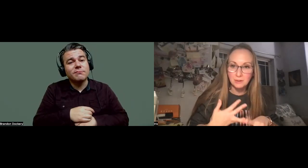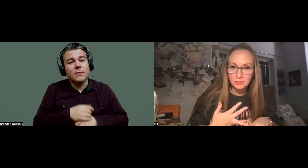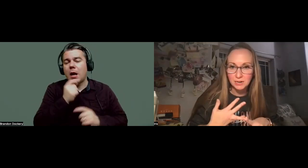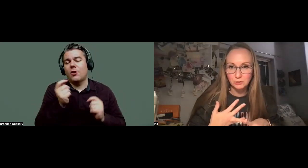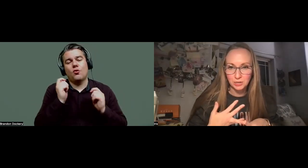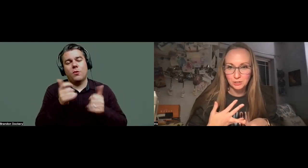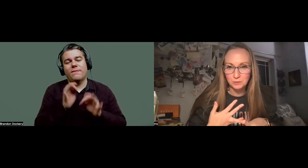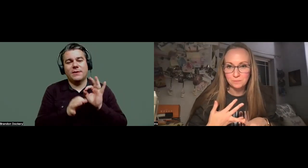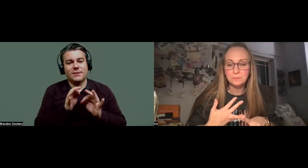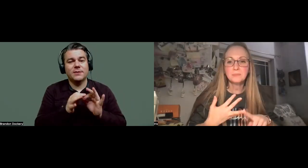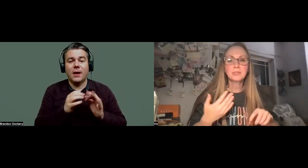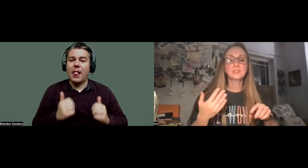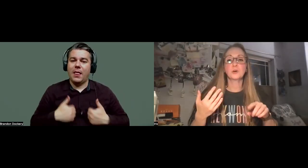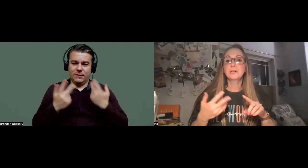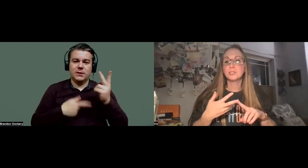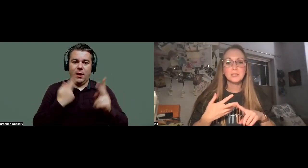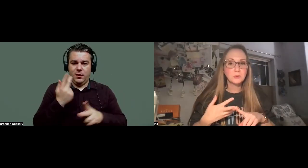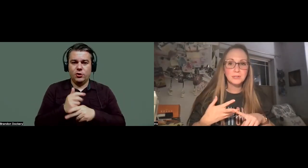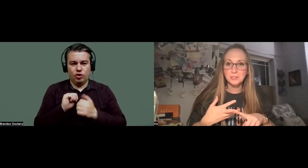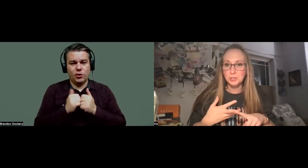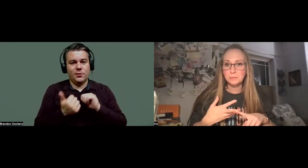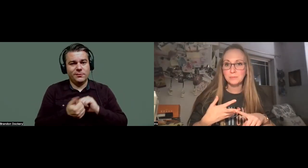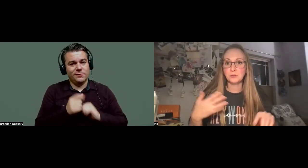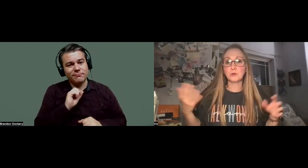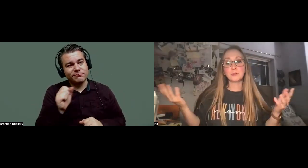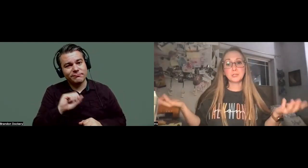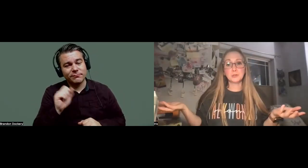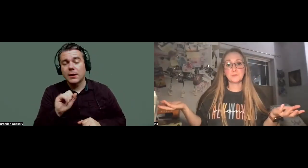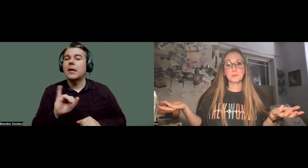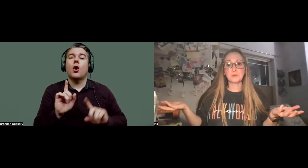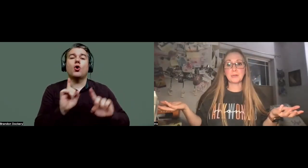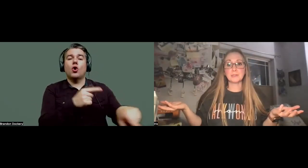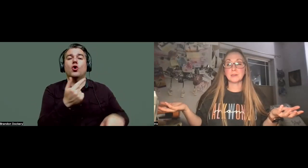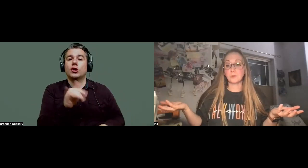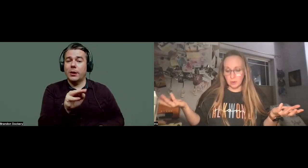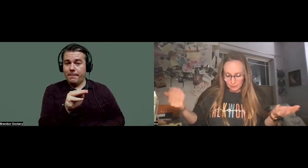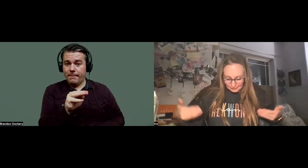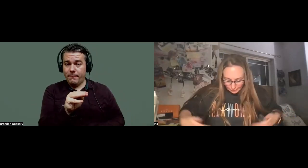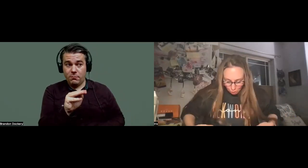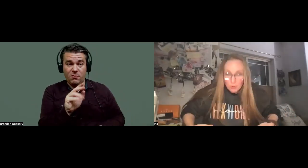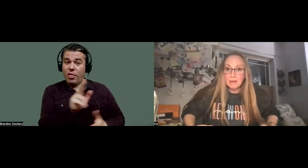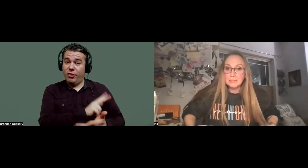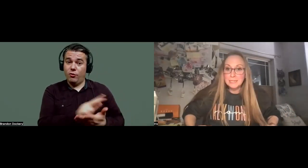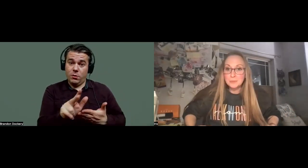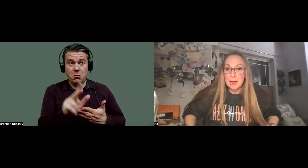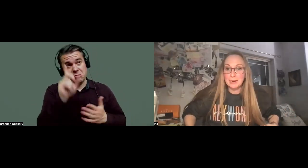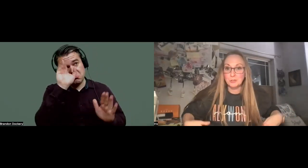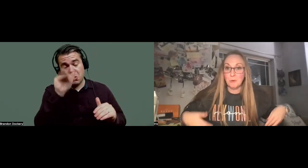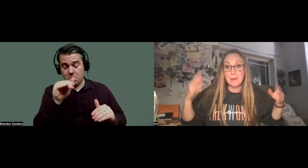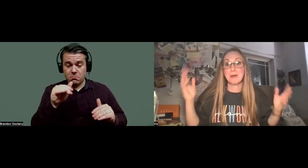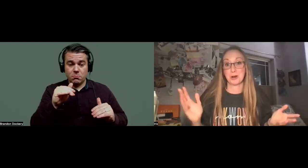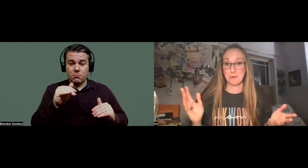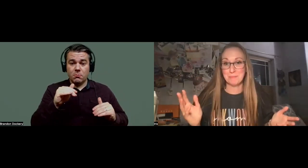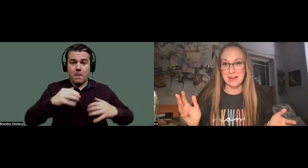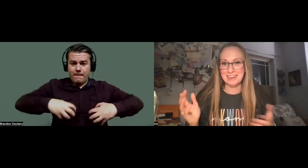is a lifestyle change. So just like going to the gym, you don't go to the gym for three weeks and go, well, I don't have a six pack,